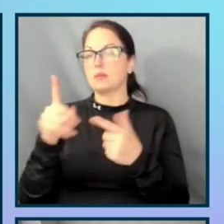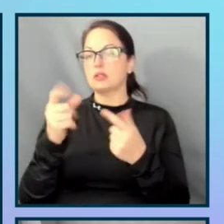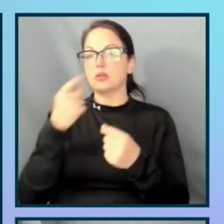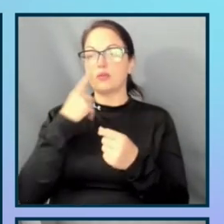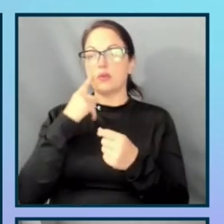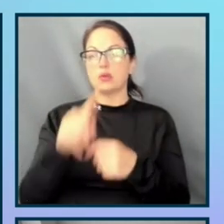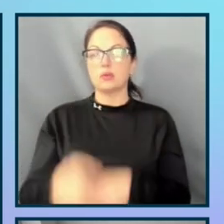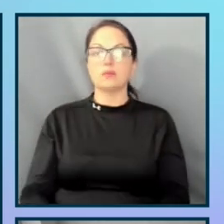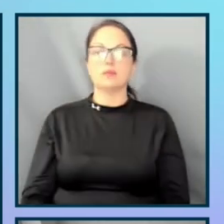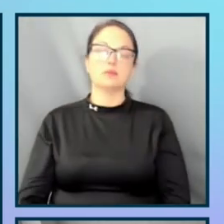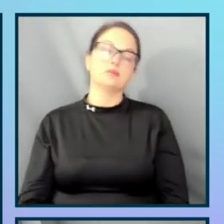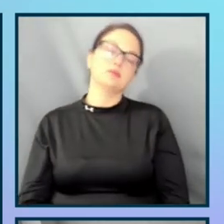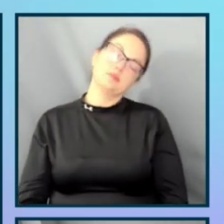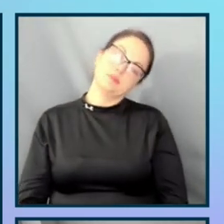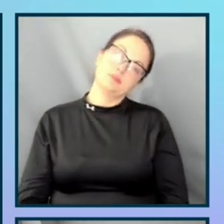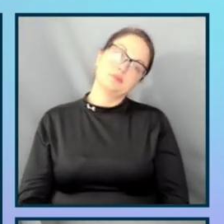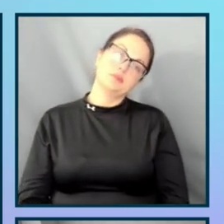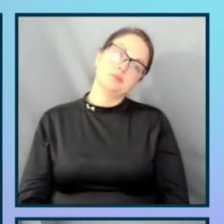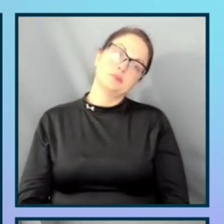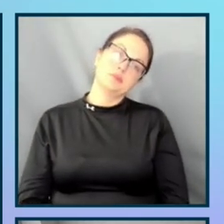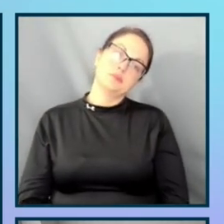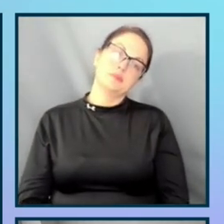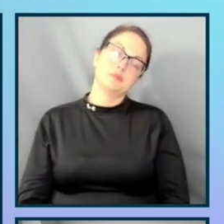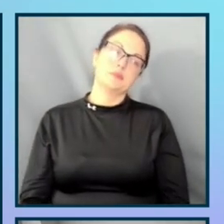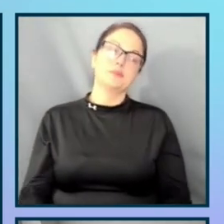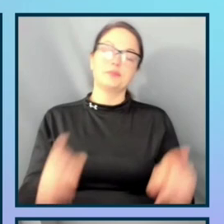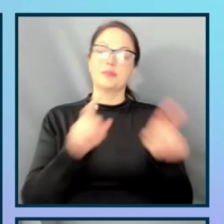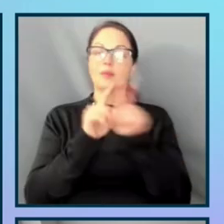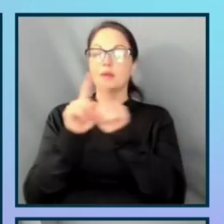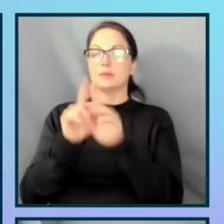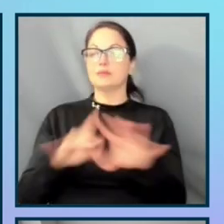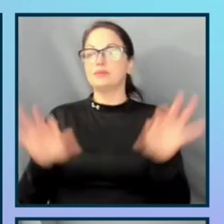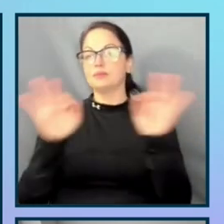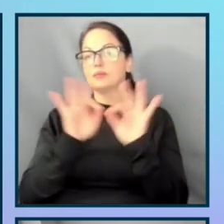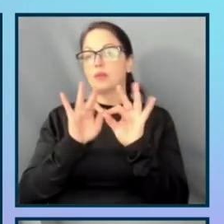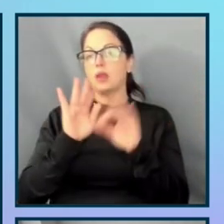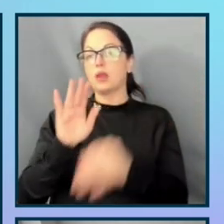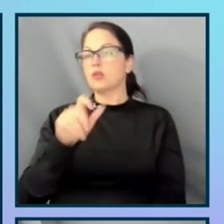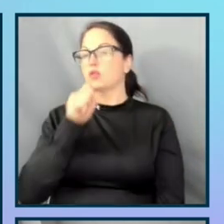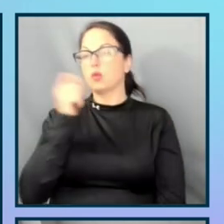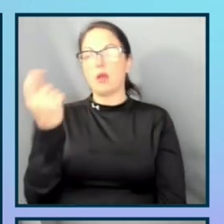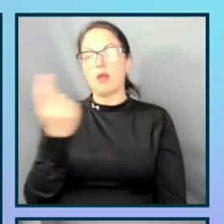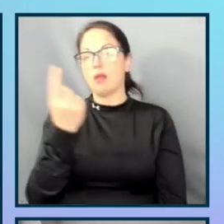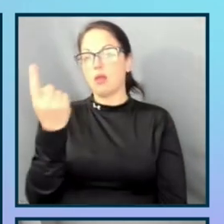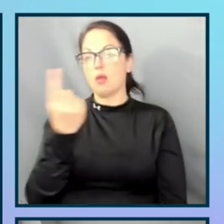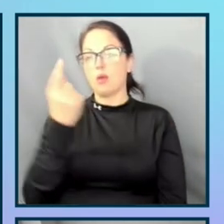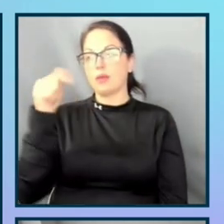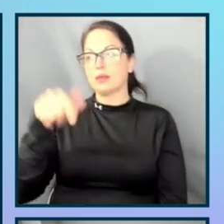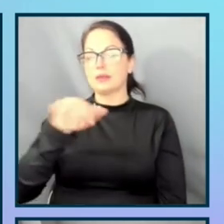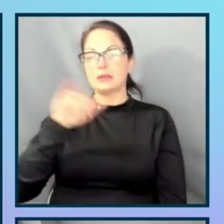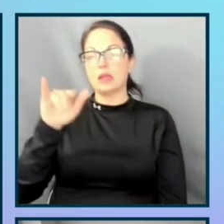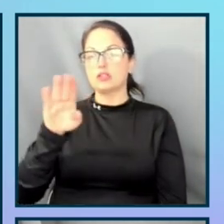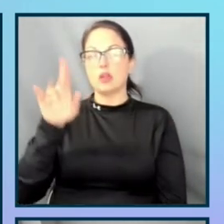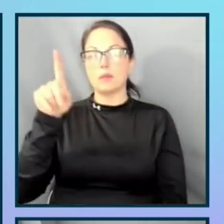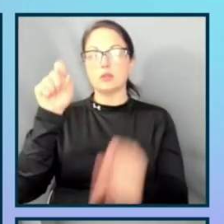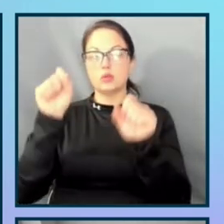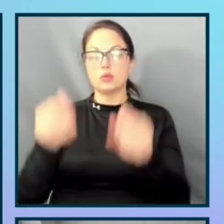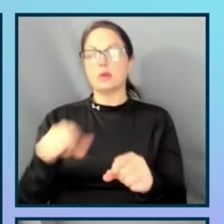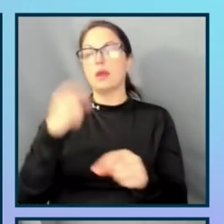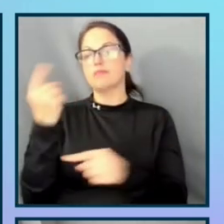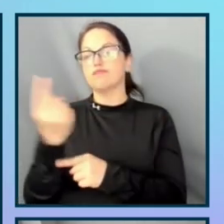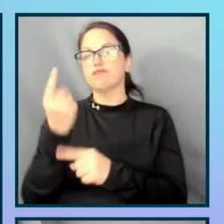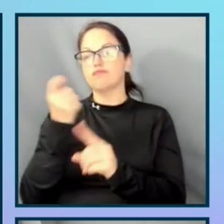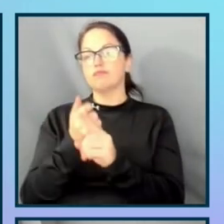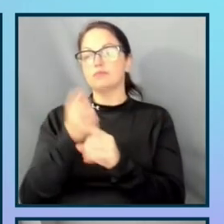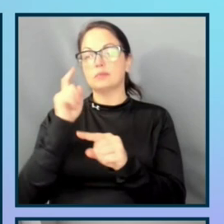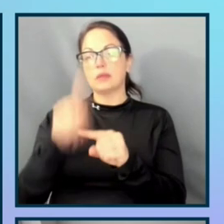Also important to remember is that you are not alone. This is not a job that you can do all alone. So